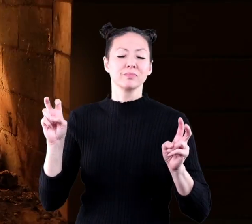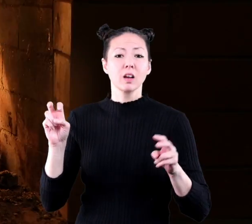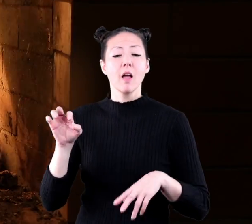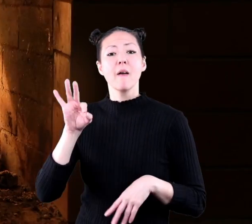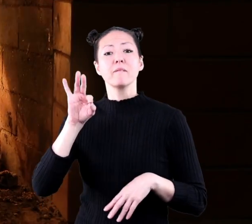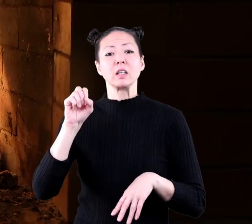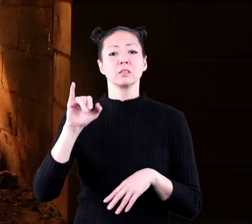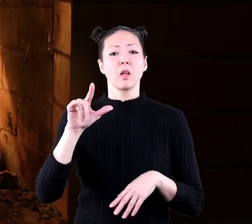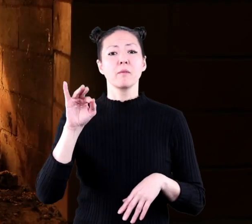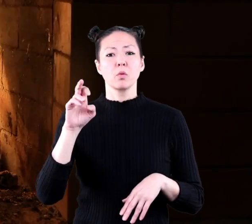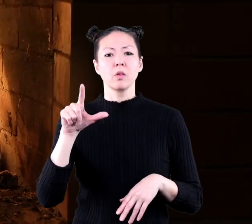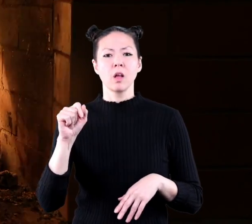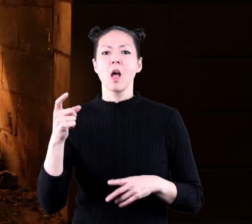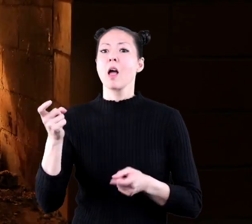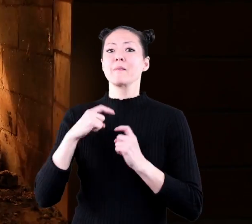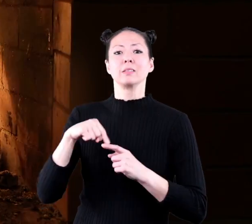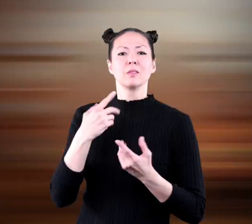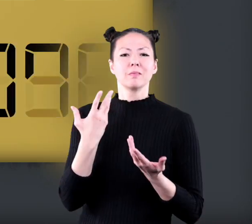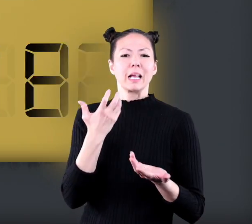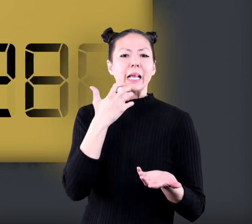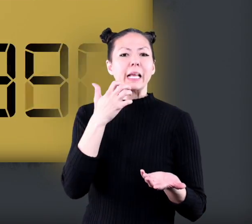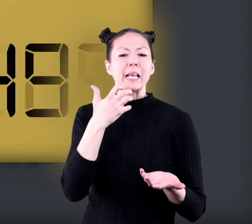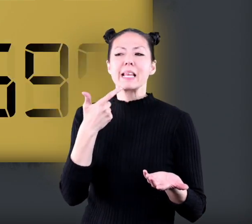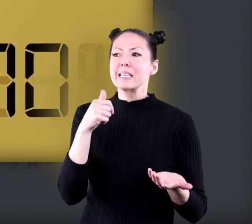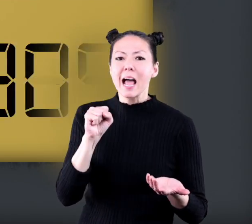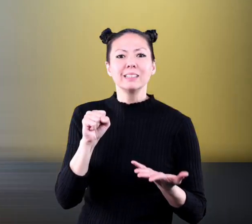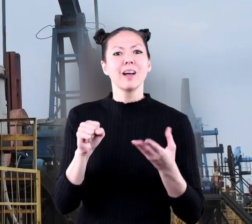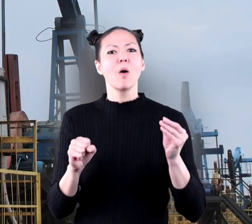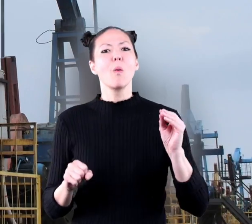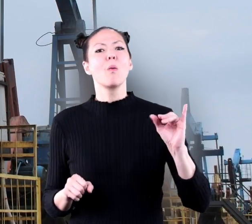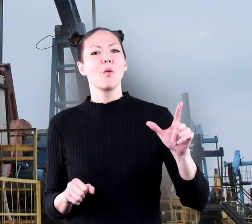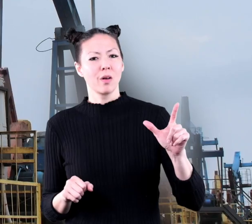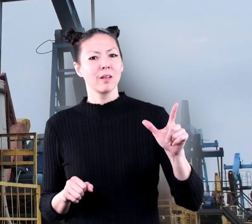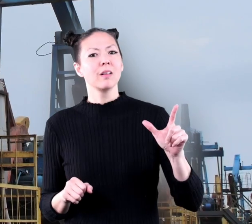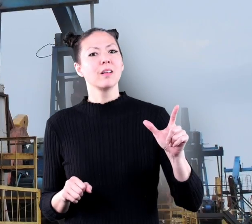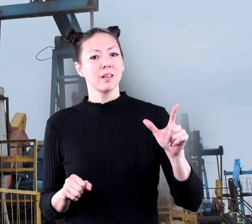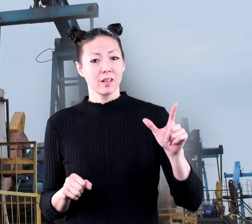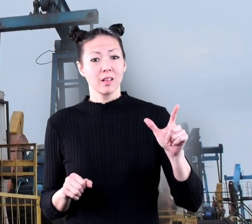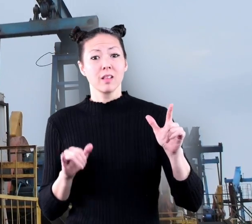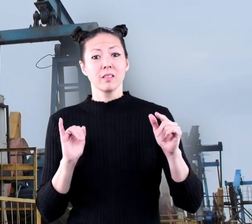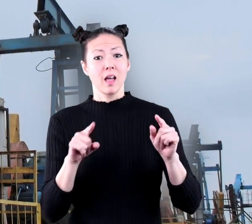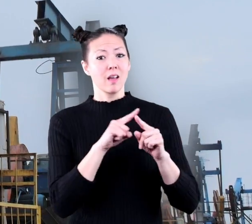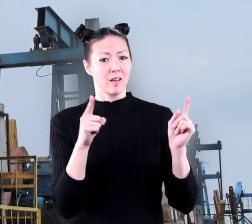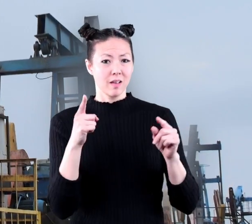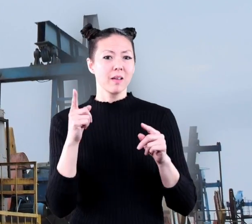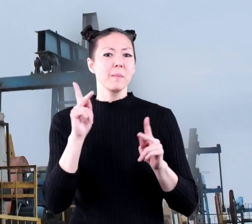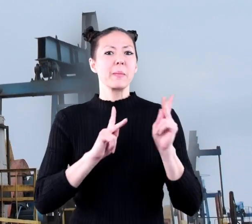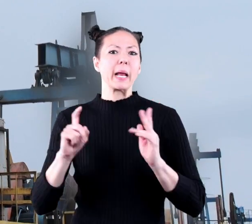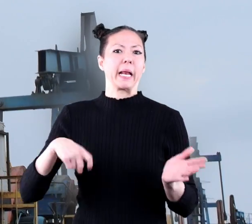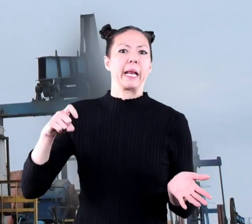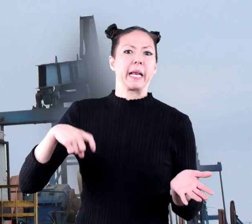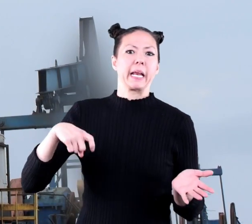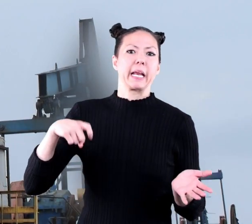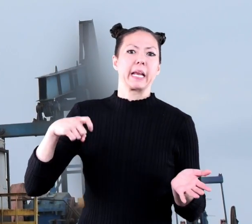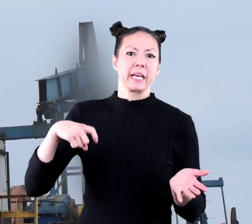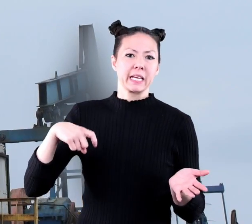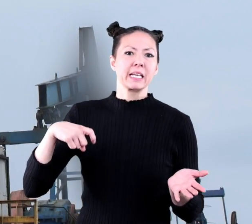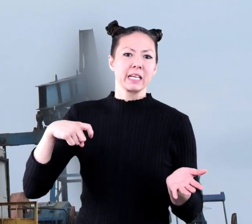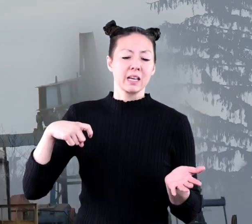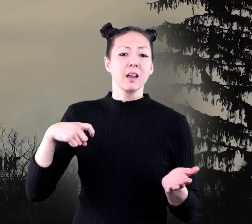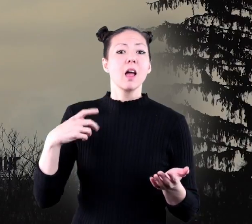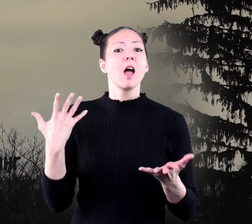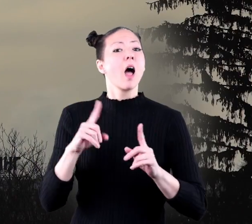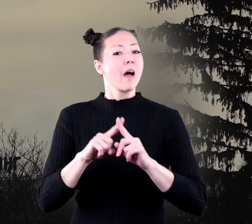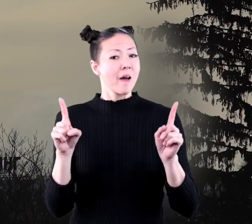Fossil fuels give us heat, gas, and oil, which are all things that most humans need and want.